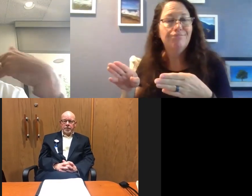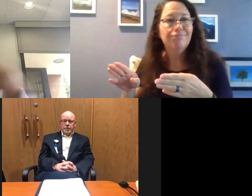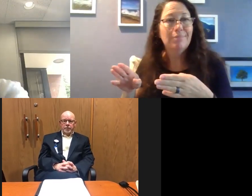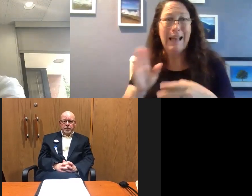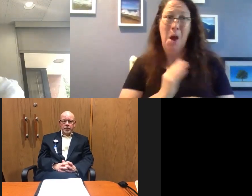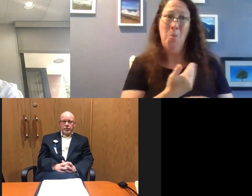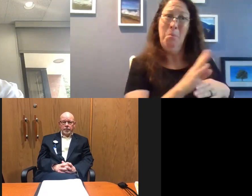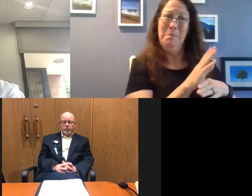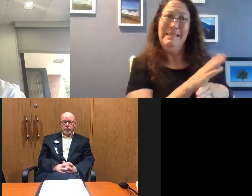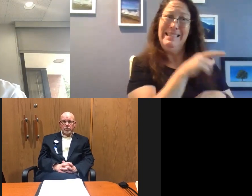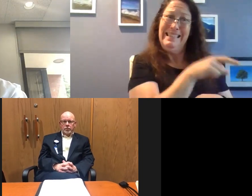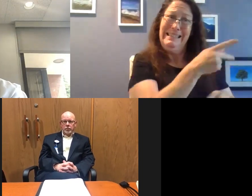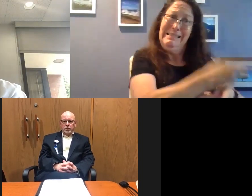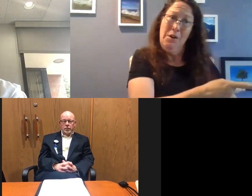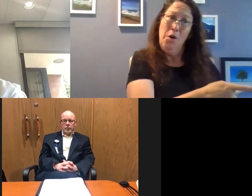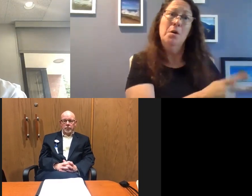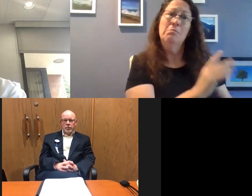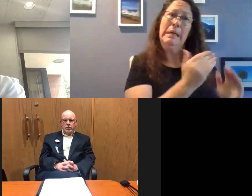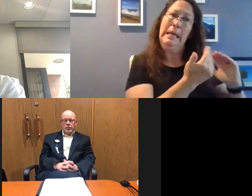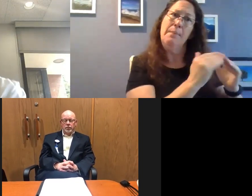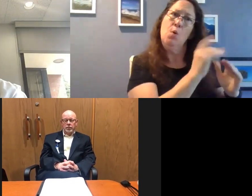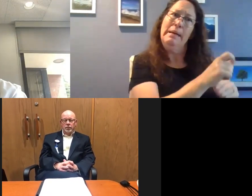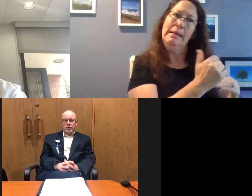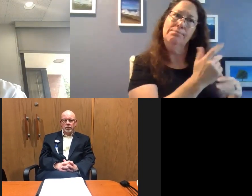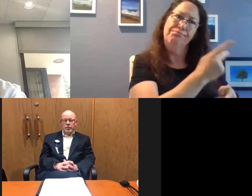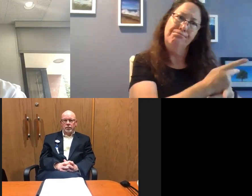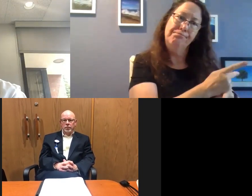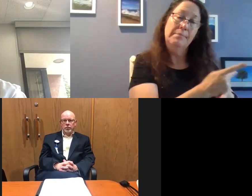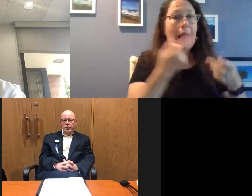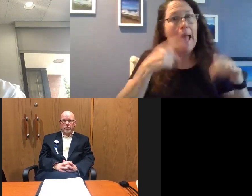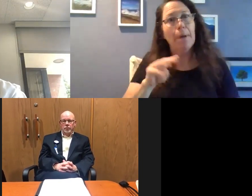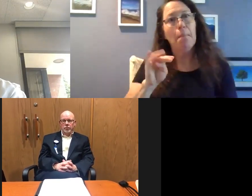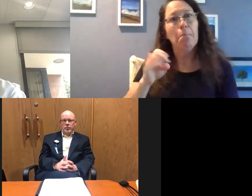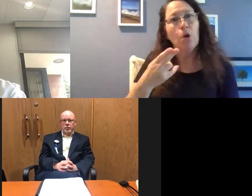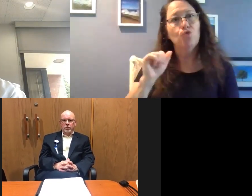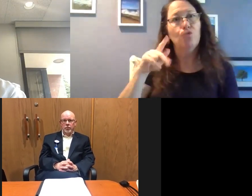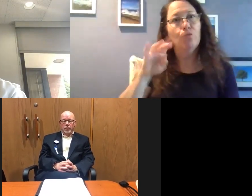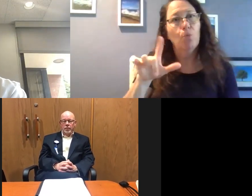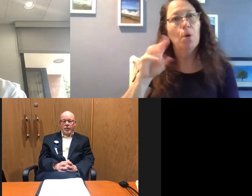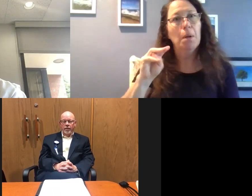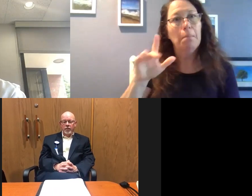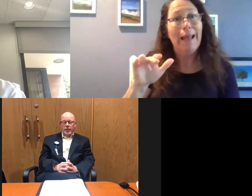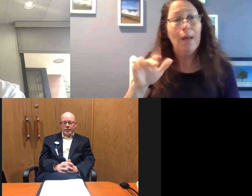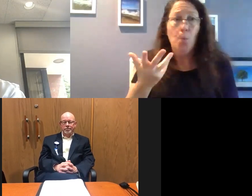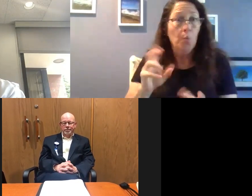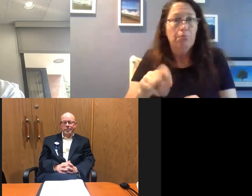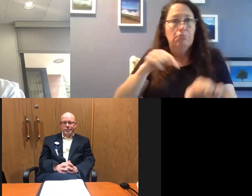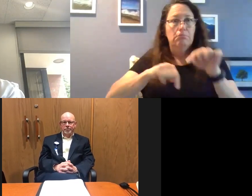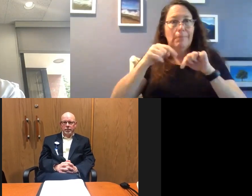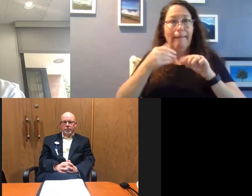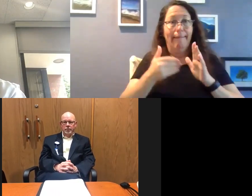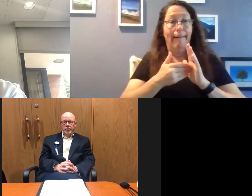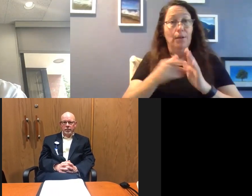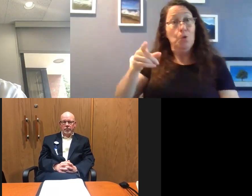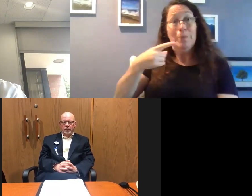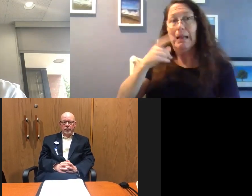actually needs care. And that's exactly what happened in March, April, and May. And we don't want to go back to that because Bob, you